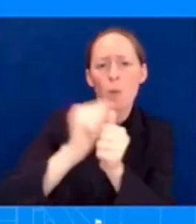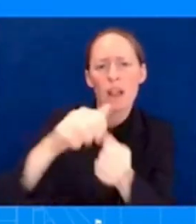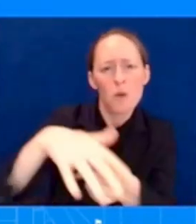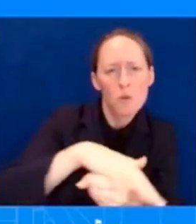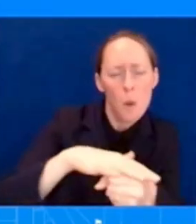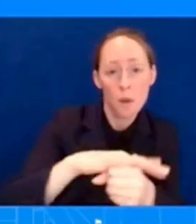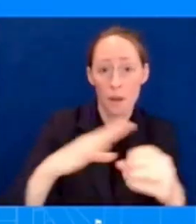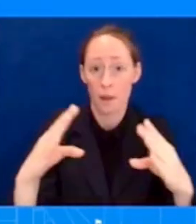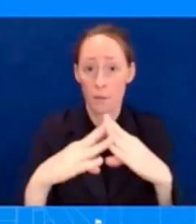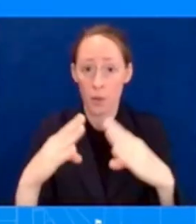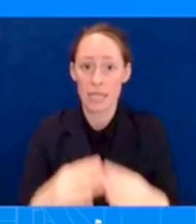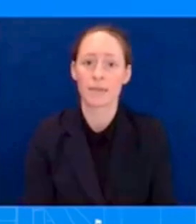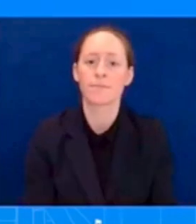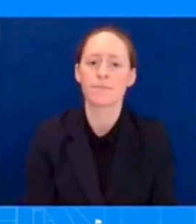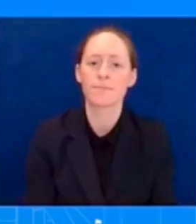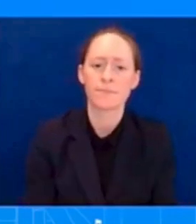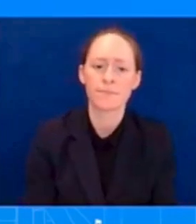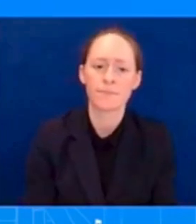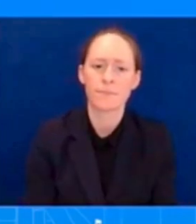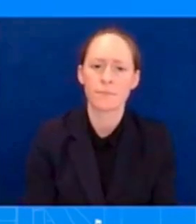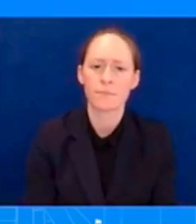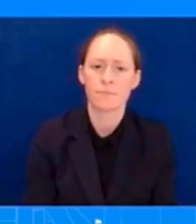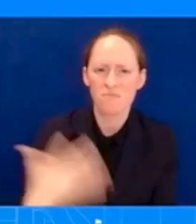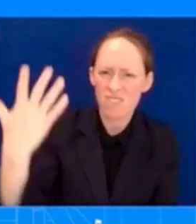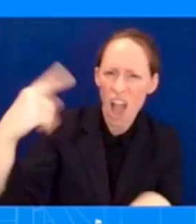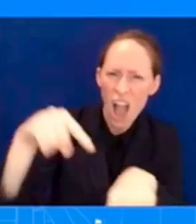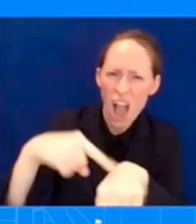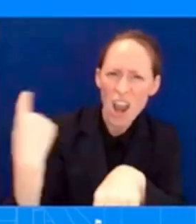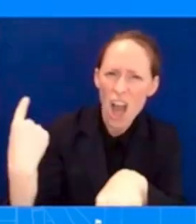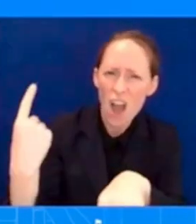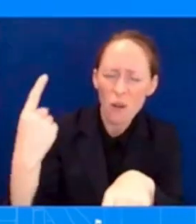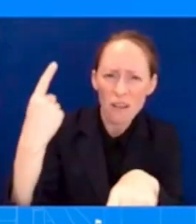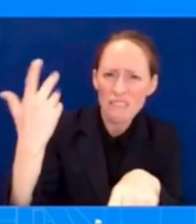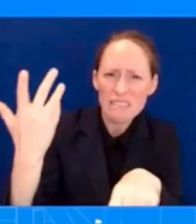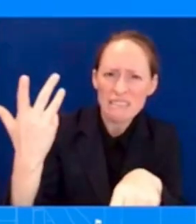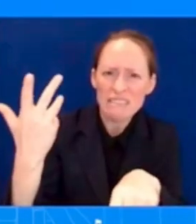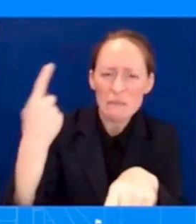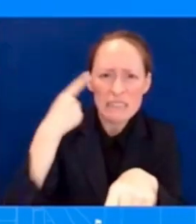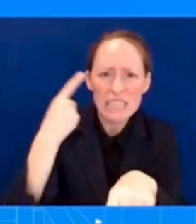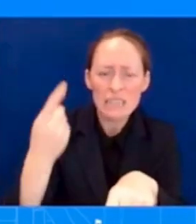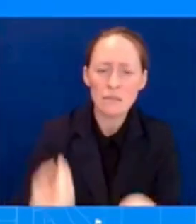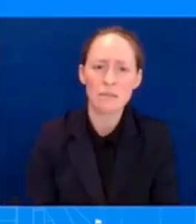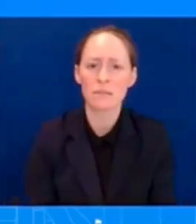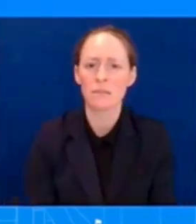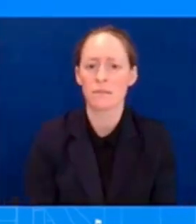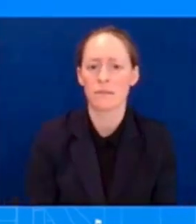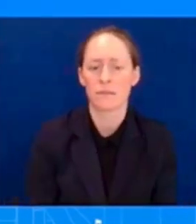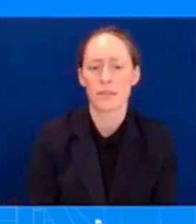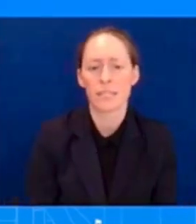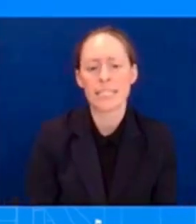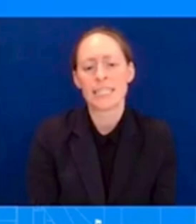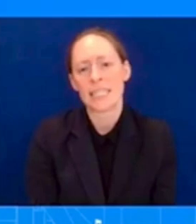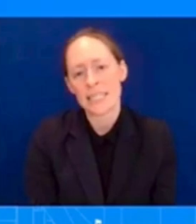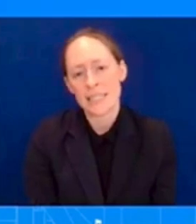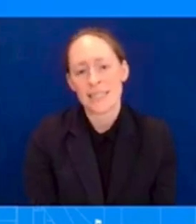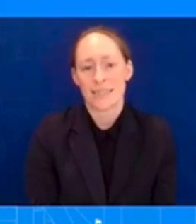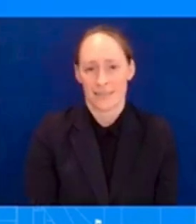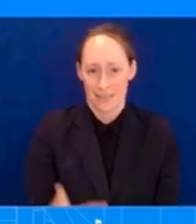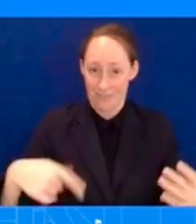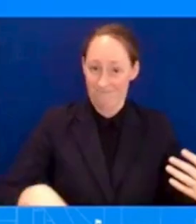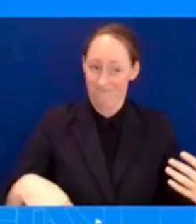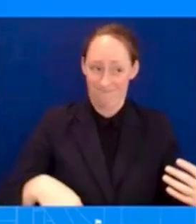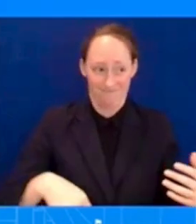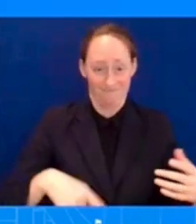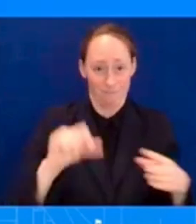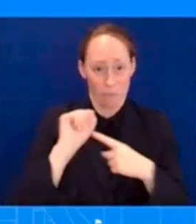we have some initial estimates of how long it might take but this is a really complicated situation uh the dogs can only